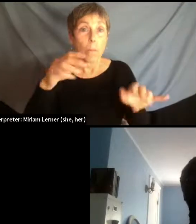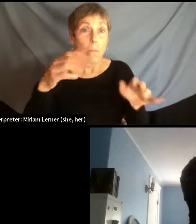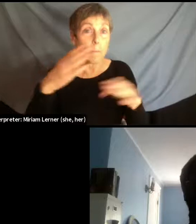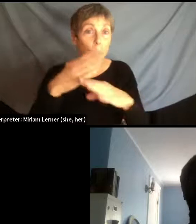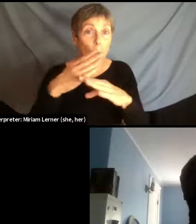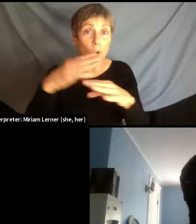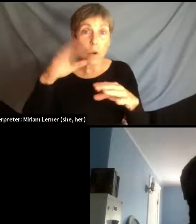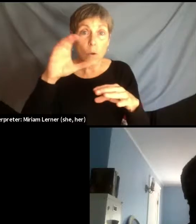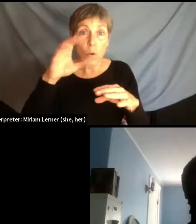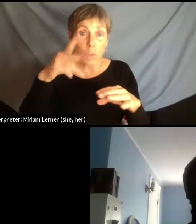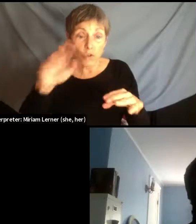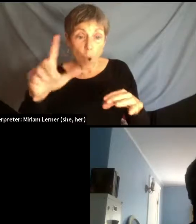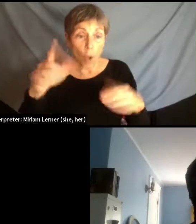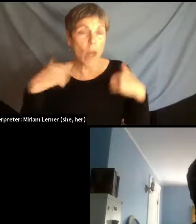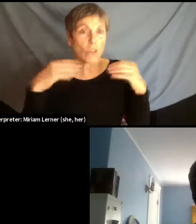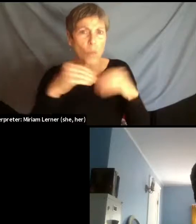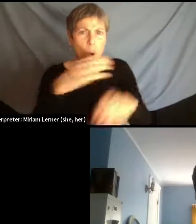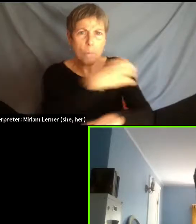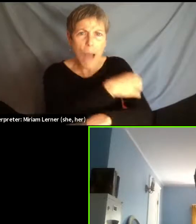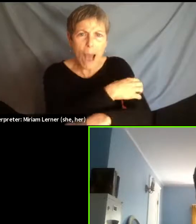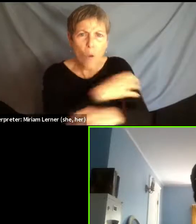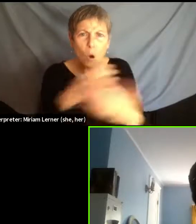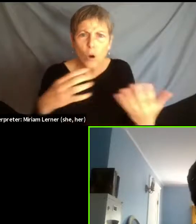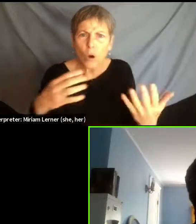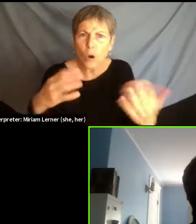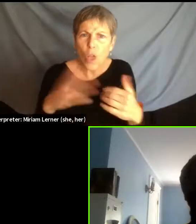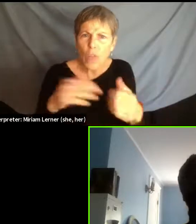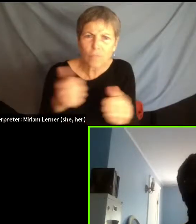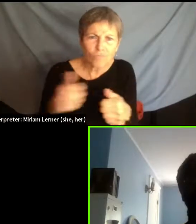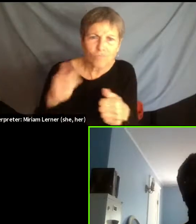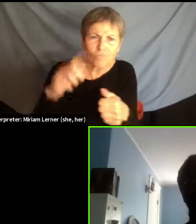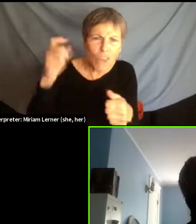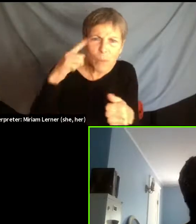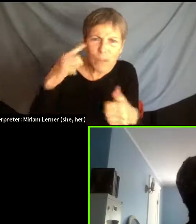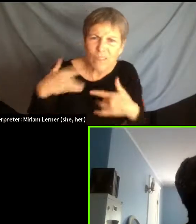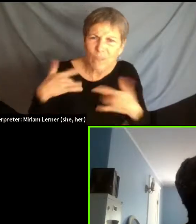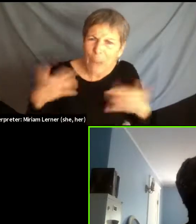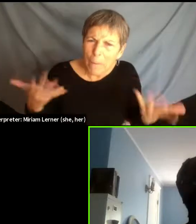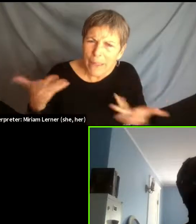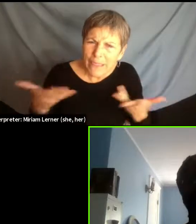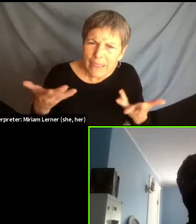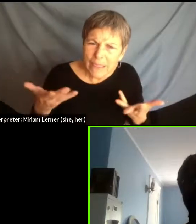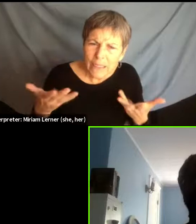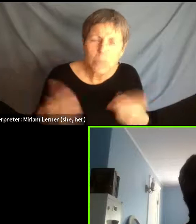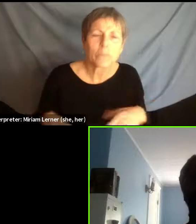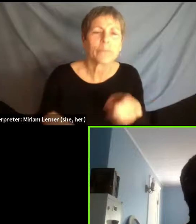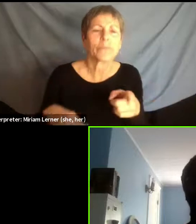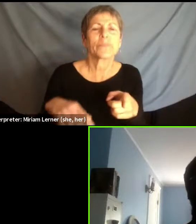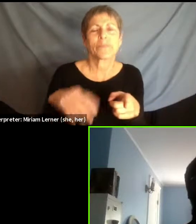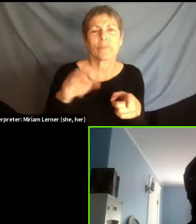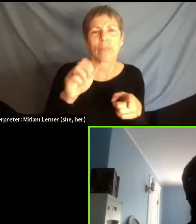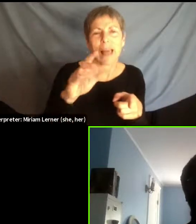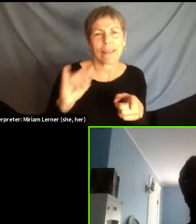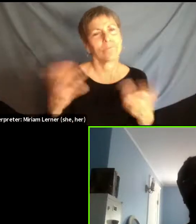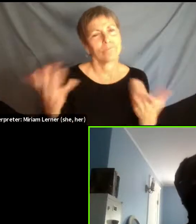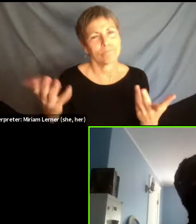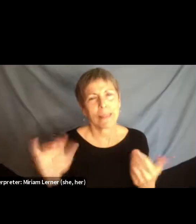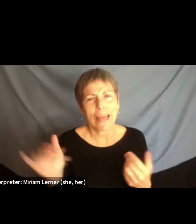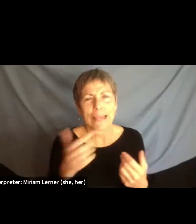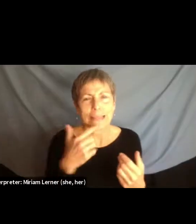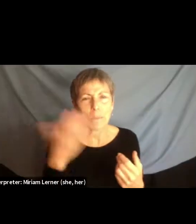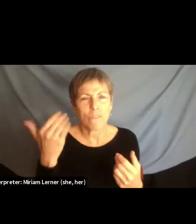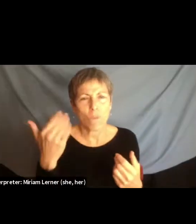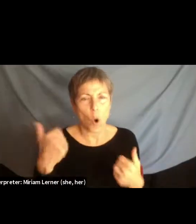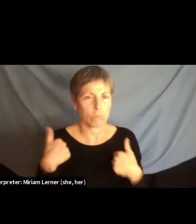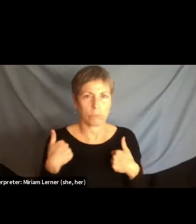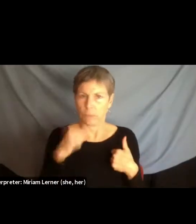about that. And tell our viewers about that. Yeah, and I think this is actually really interesting. So I, like I mentioned, I'm an undocumented activist, I